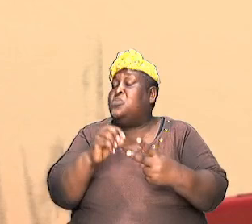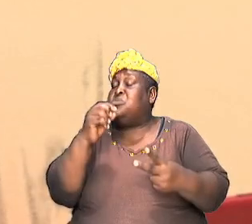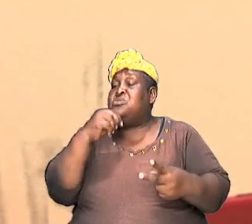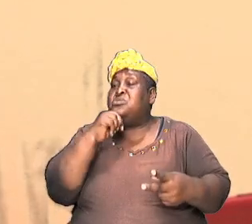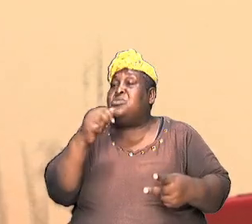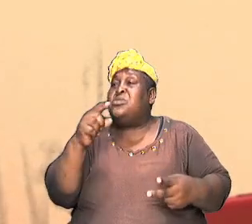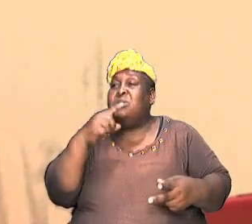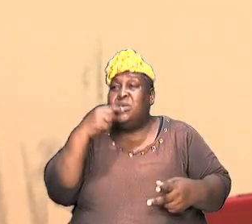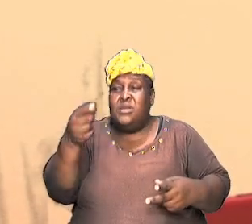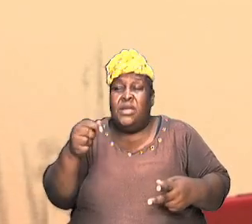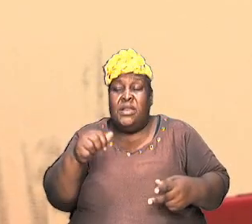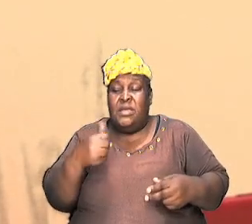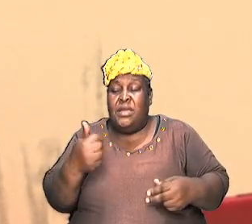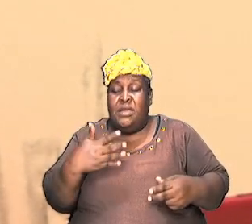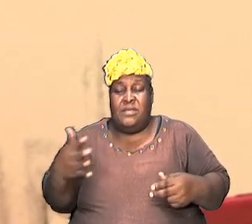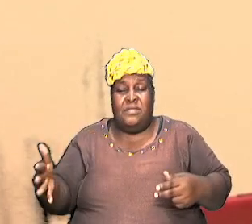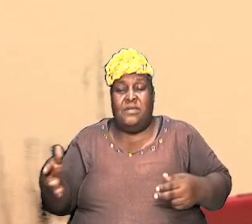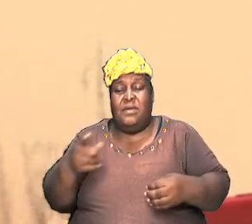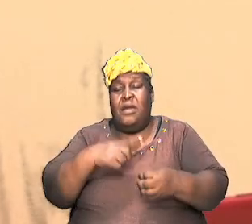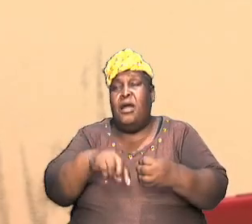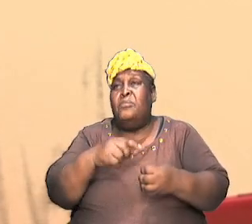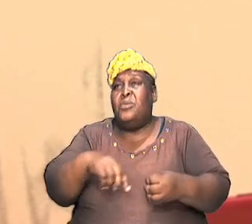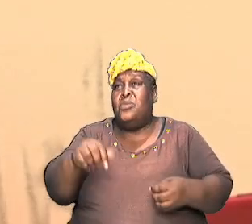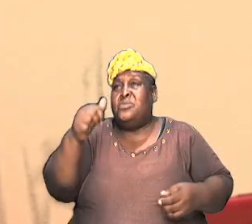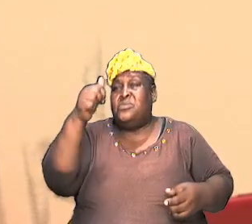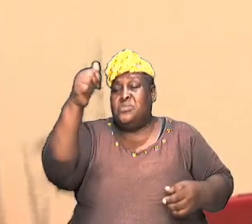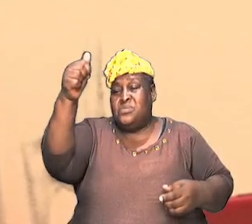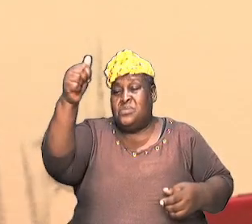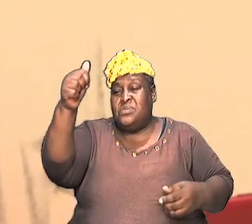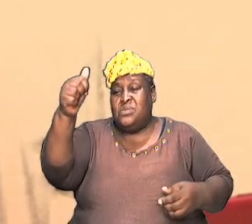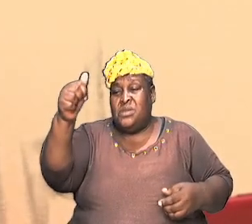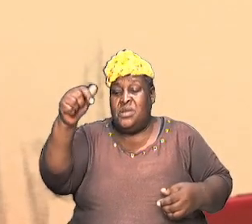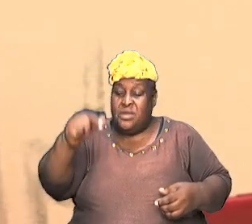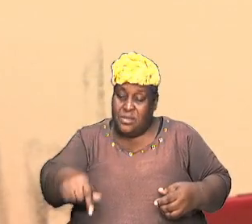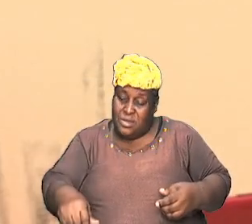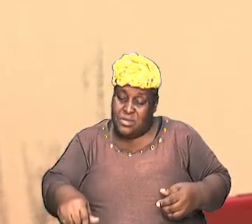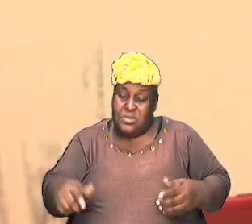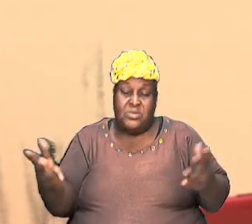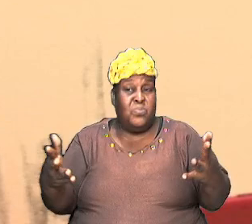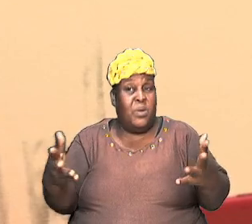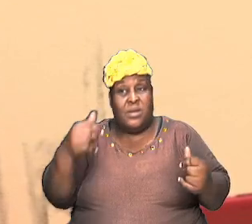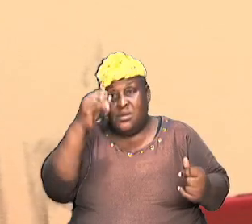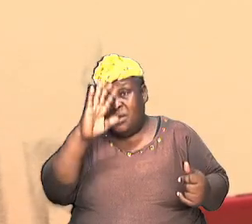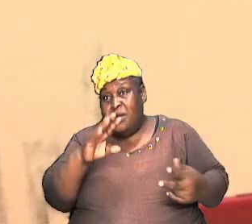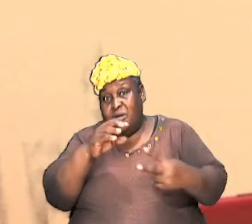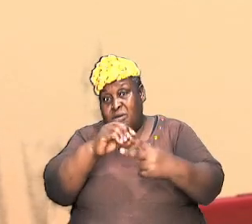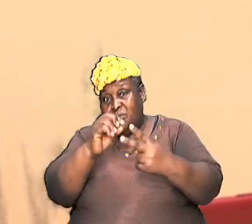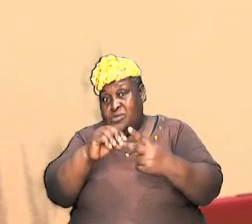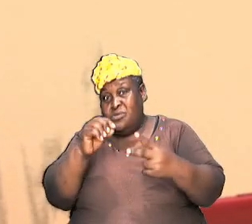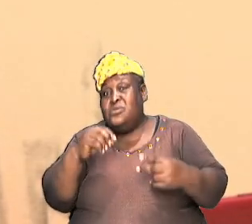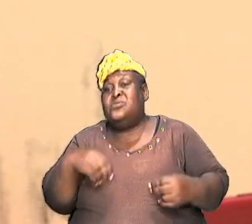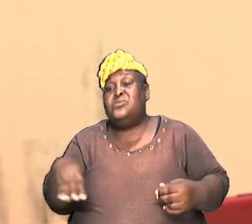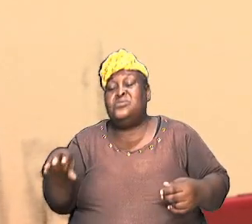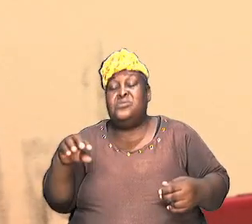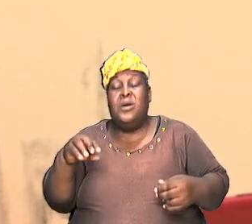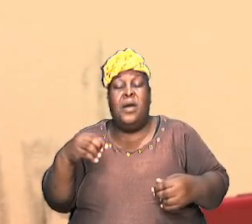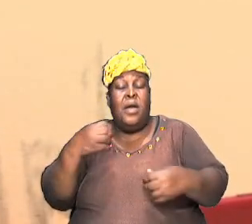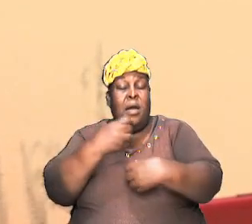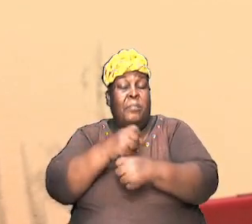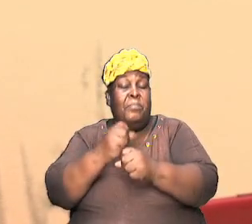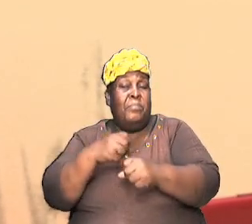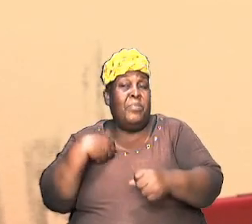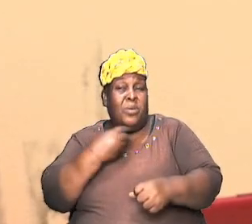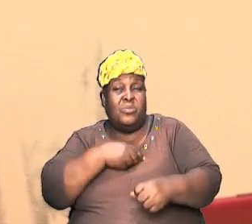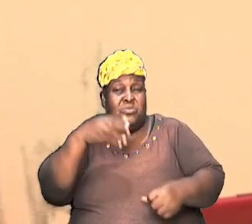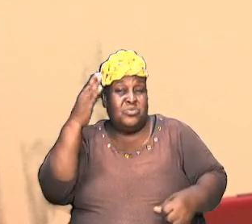is. And if this is what he chose to tell us, then this is what we must direct our studies around and so forth. So we have